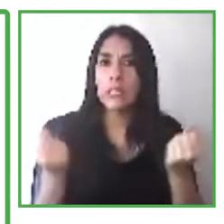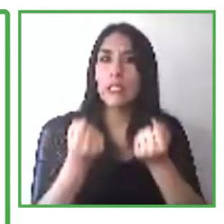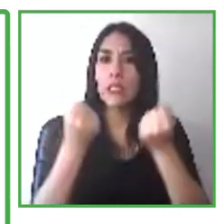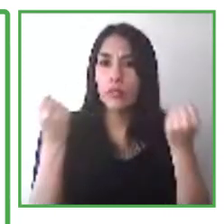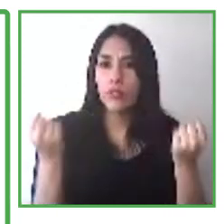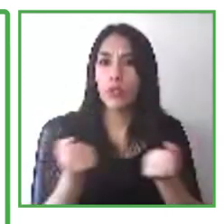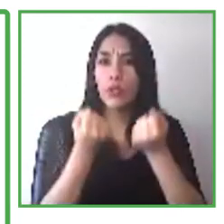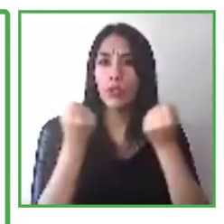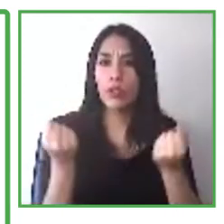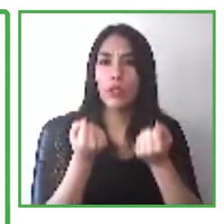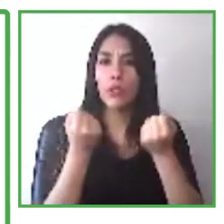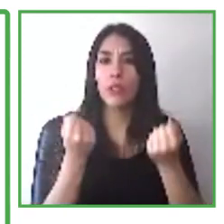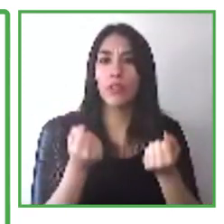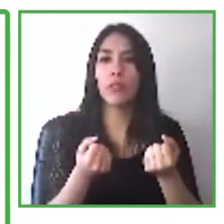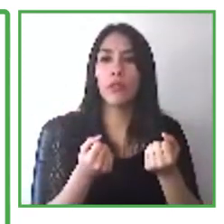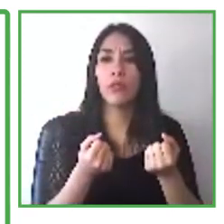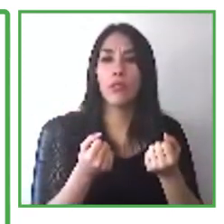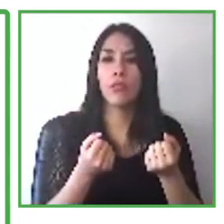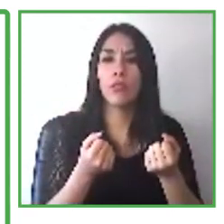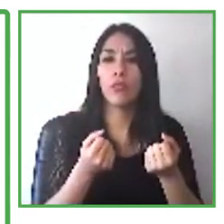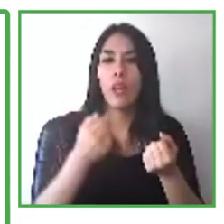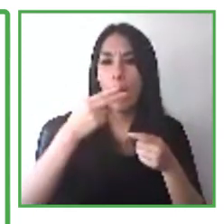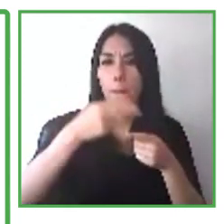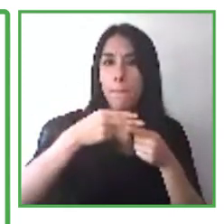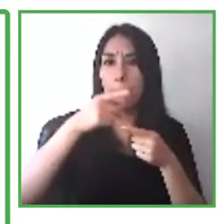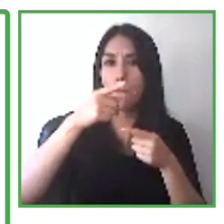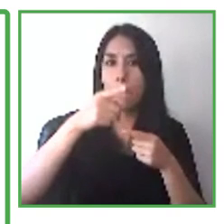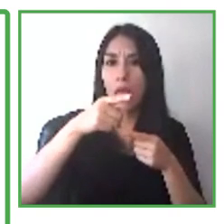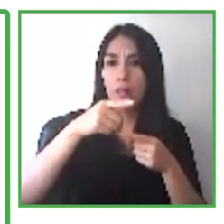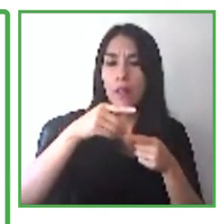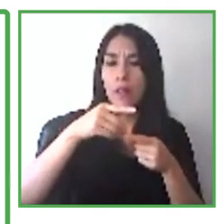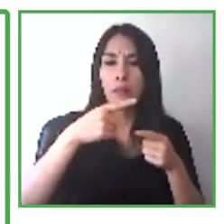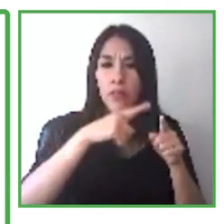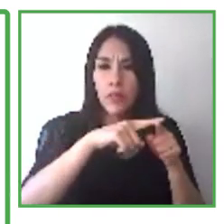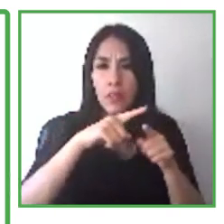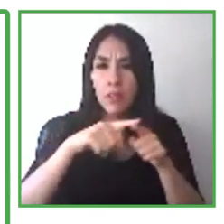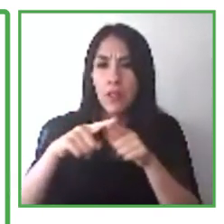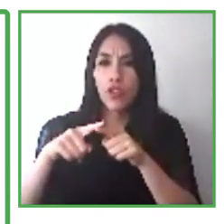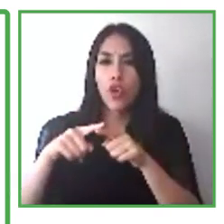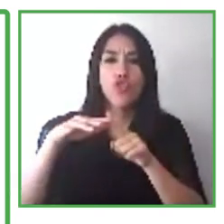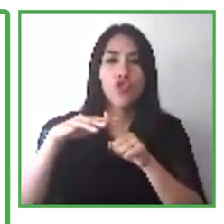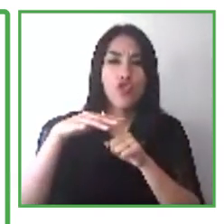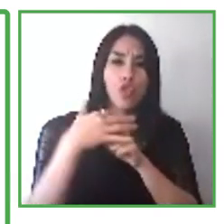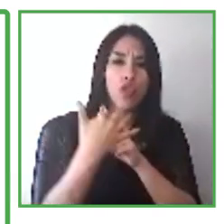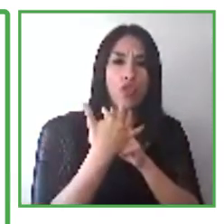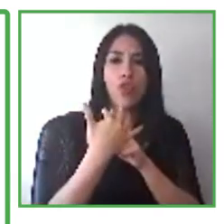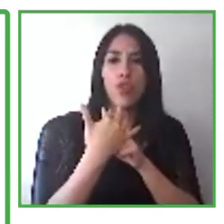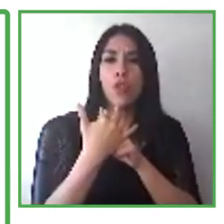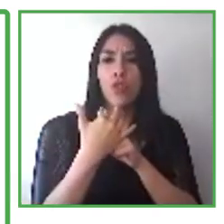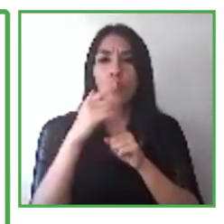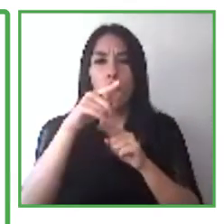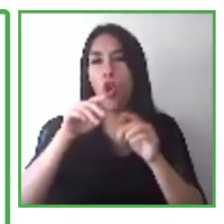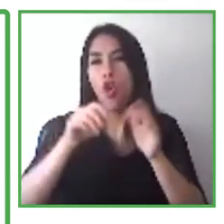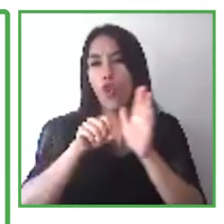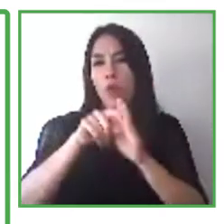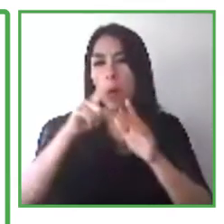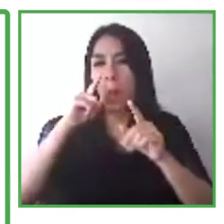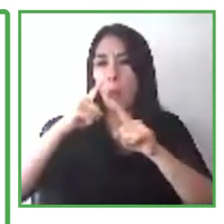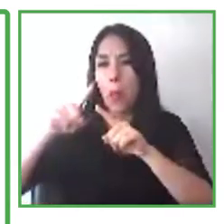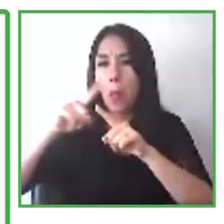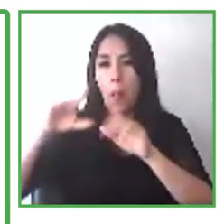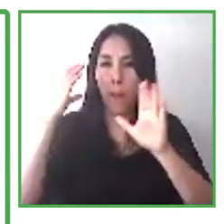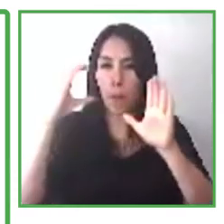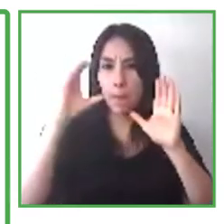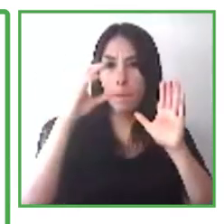finish this part, I'd like to share the setup for success. People with disabilities are